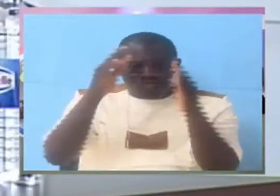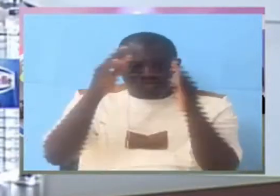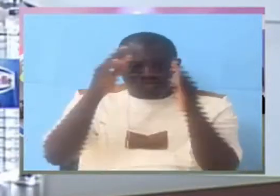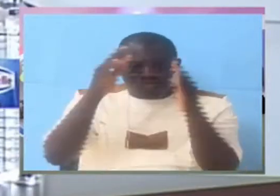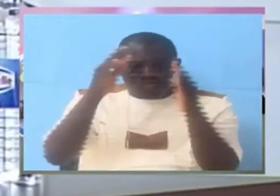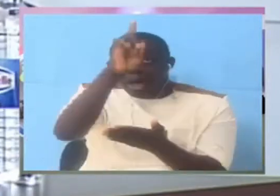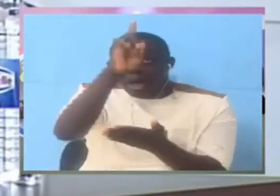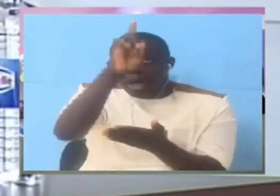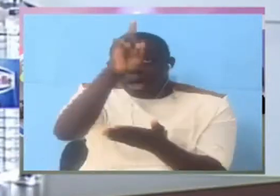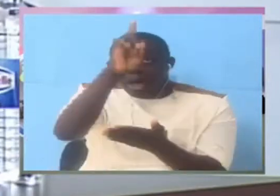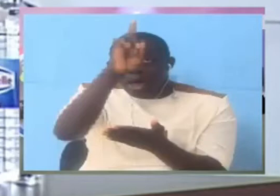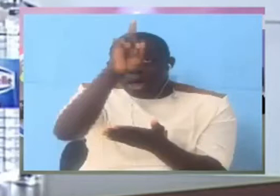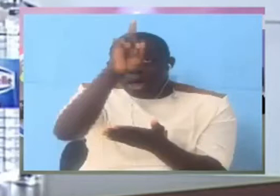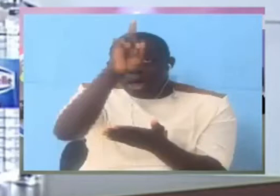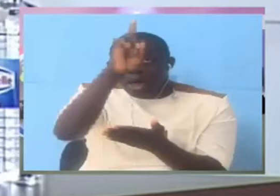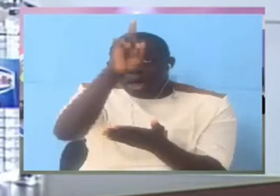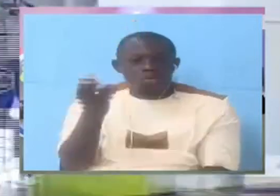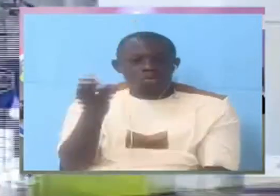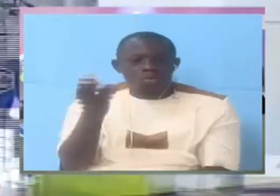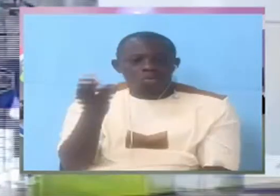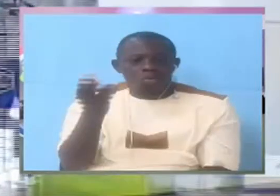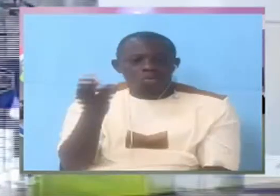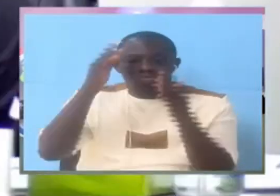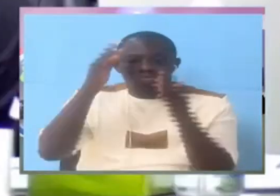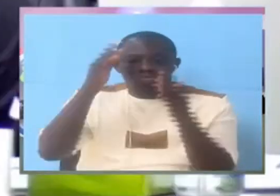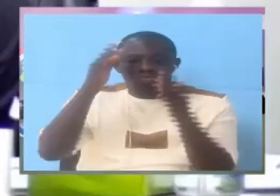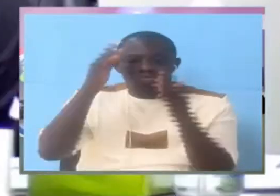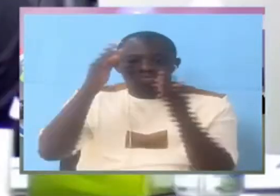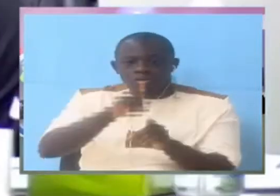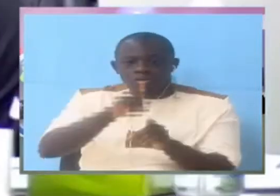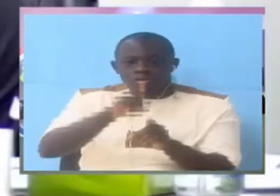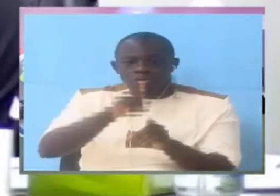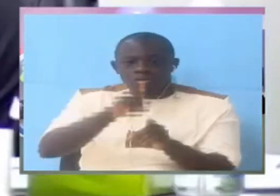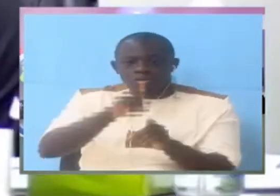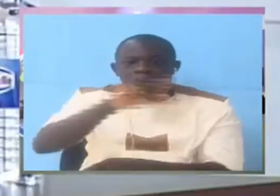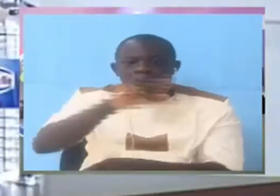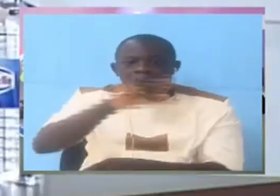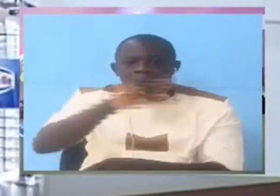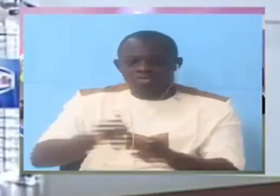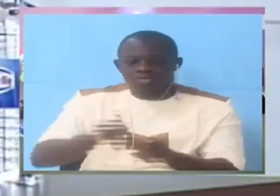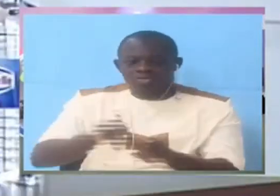no you don't know god no do you yes i know what's his name he's the creator